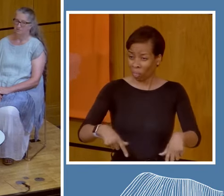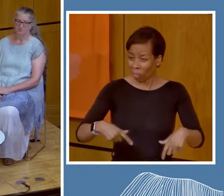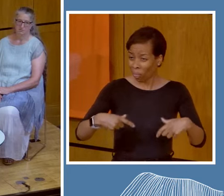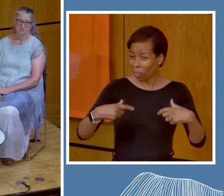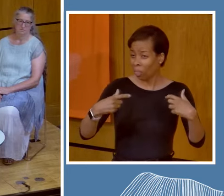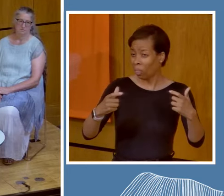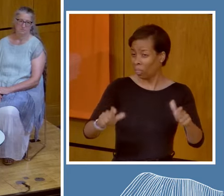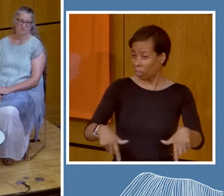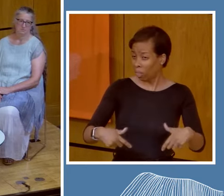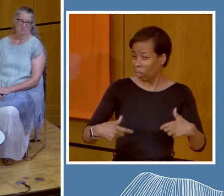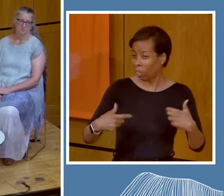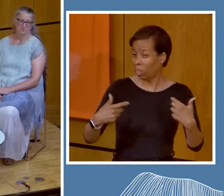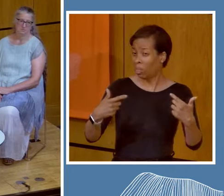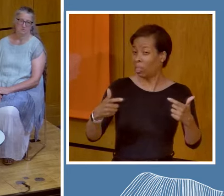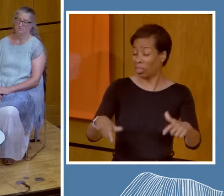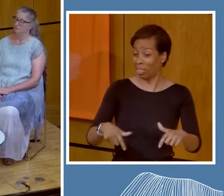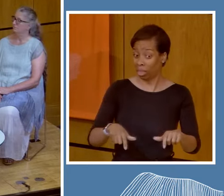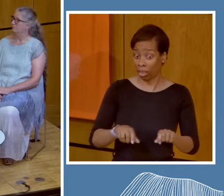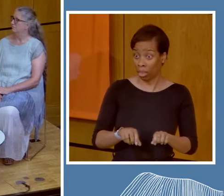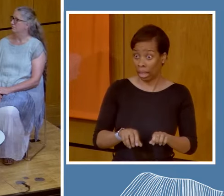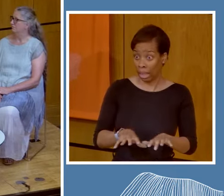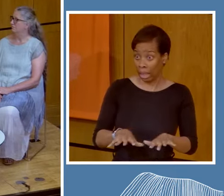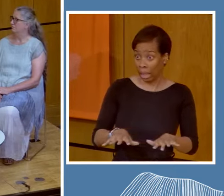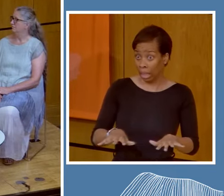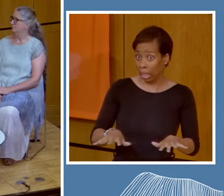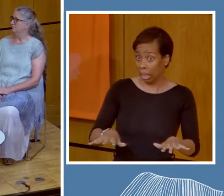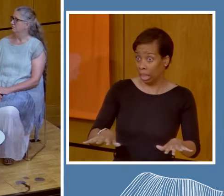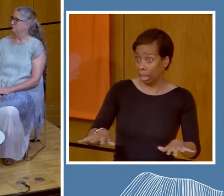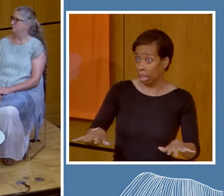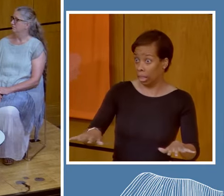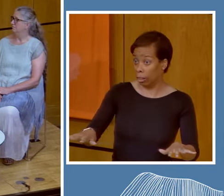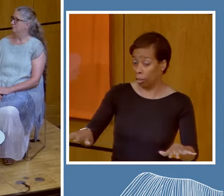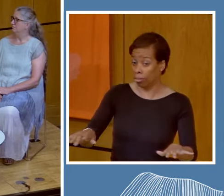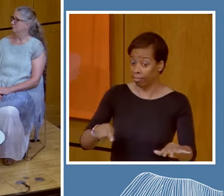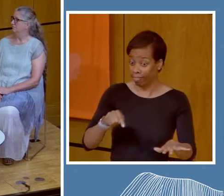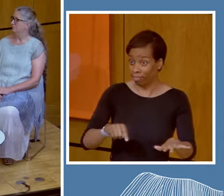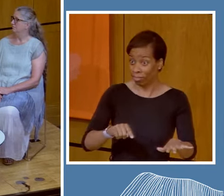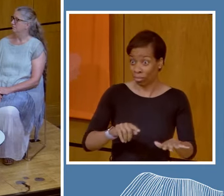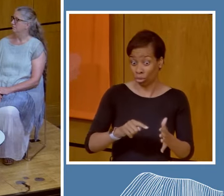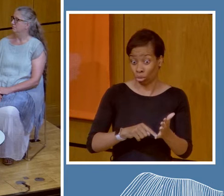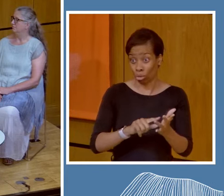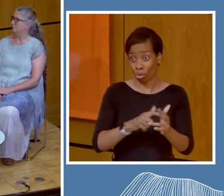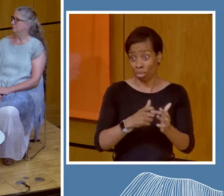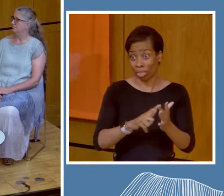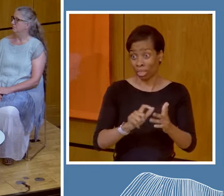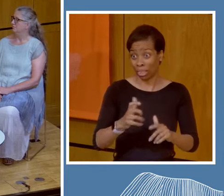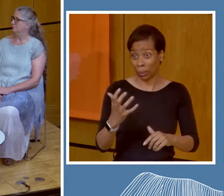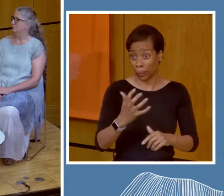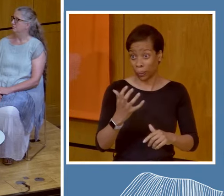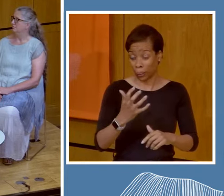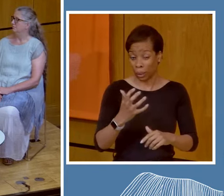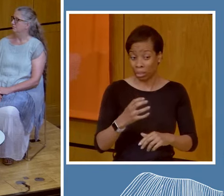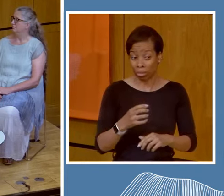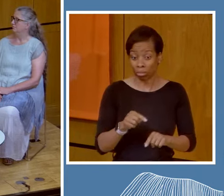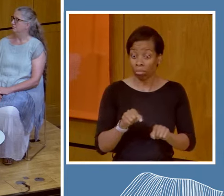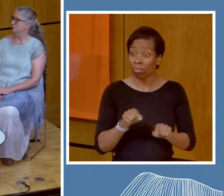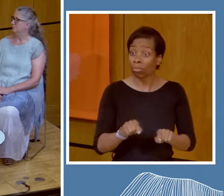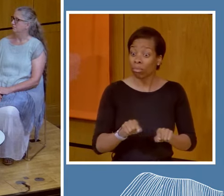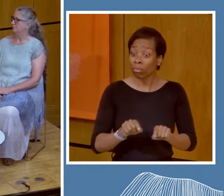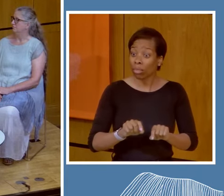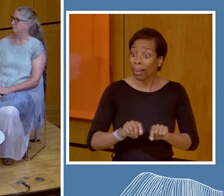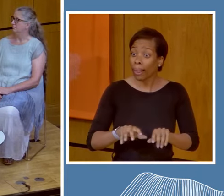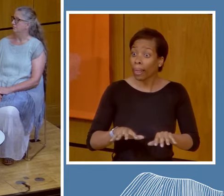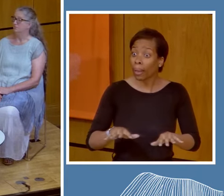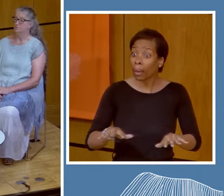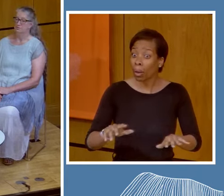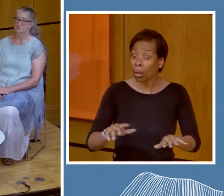Sands, was leaking into the environment. However, what was not apparent at that moment was that, in fact, it had been leaking for a